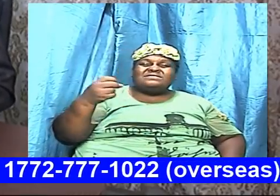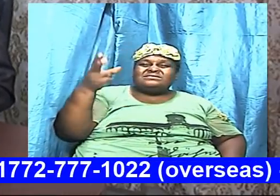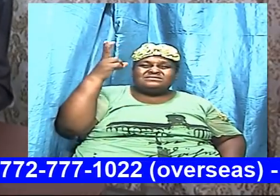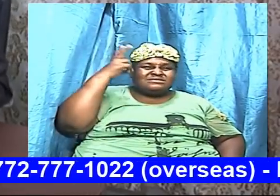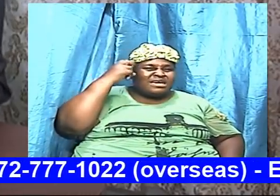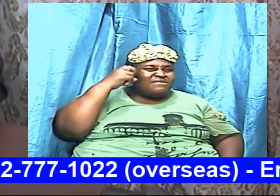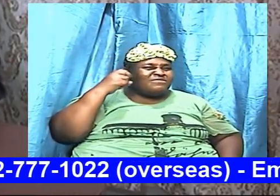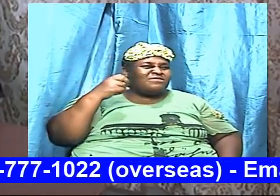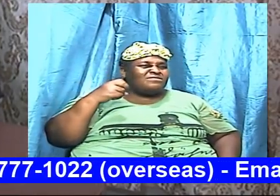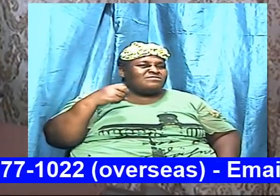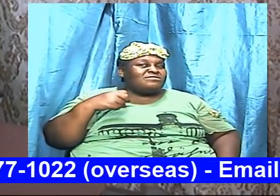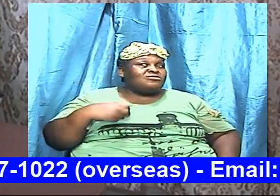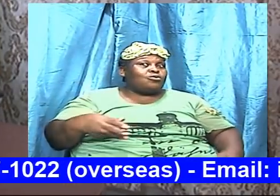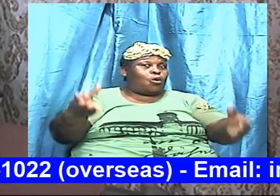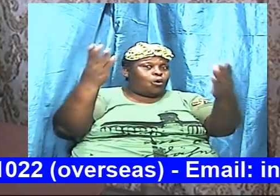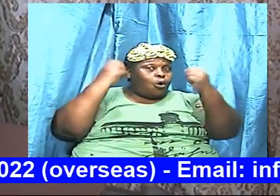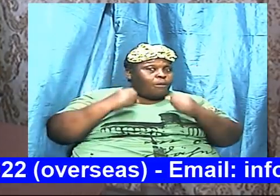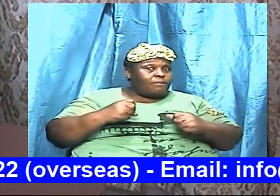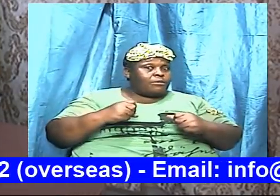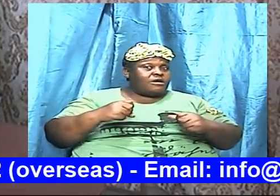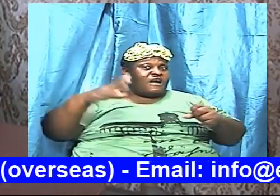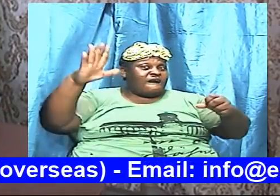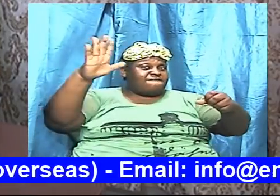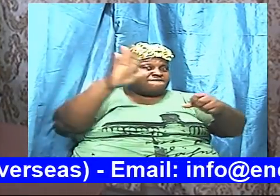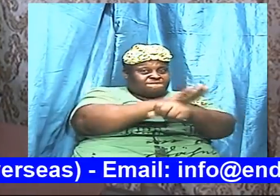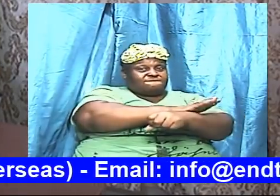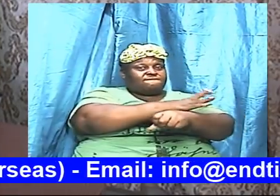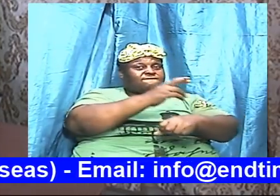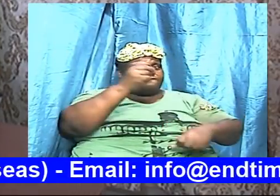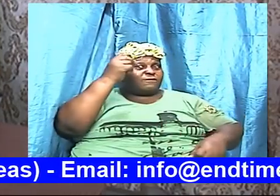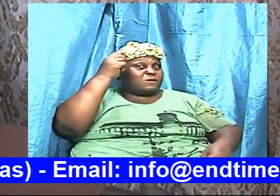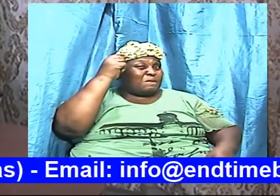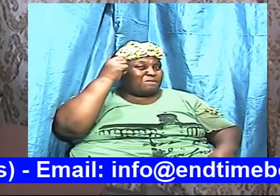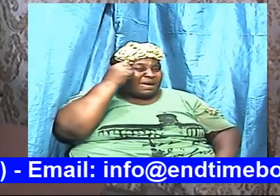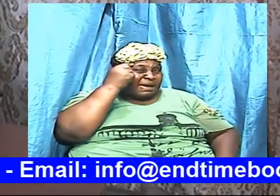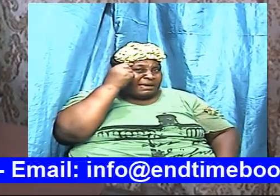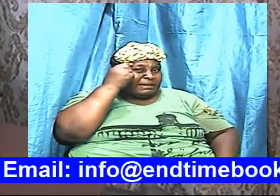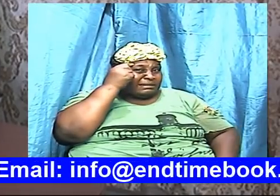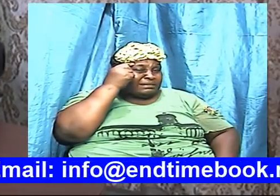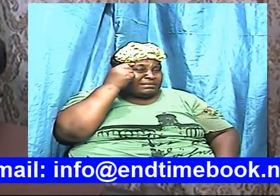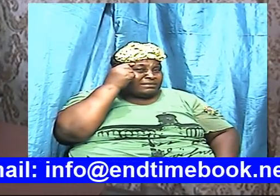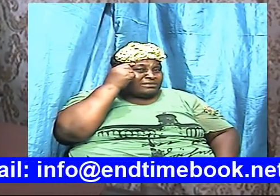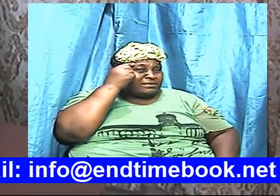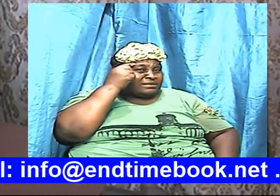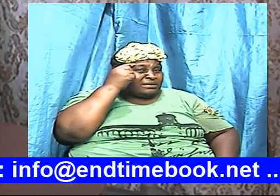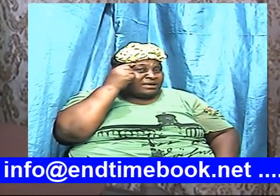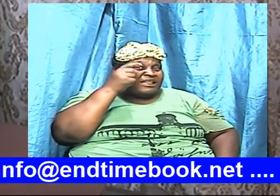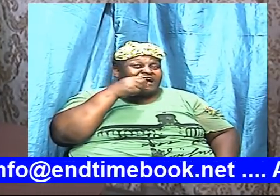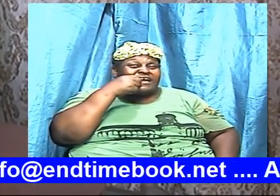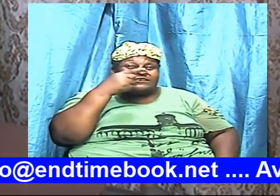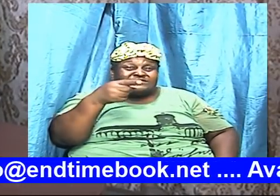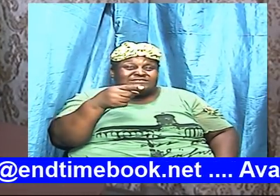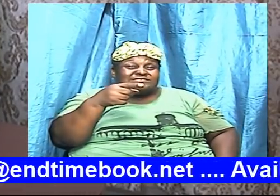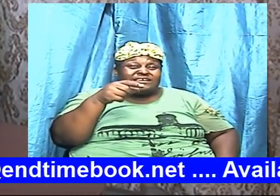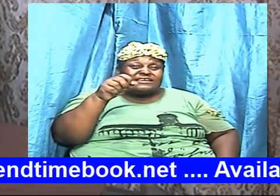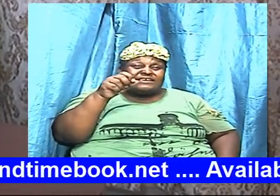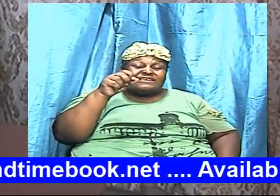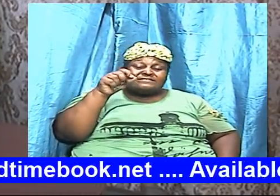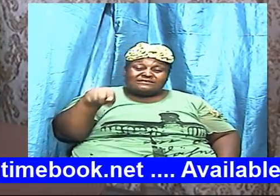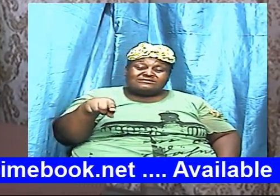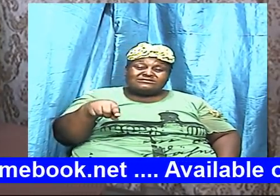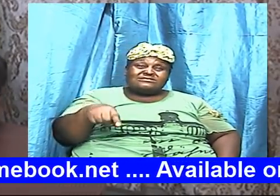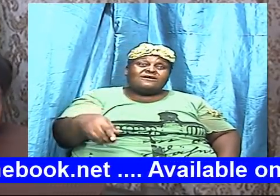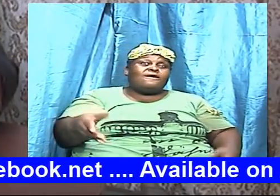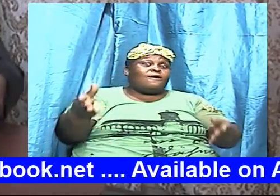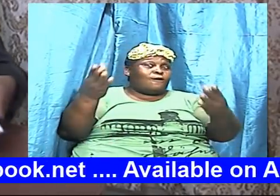flooding the mind and I say this to come to the two edged sword part